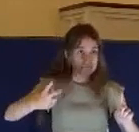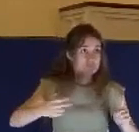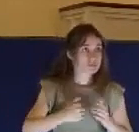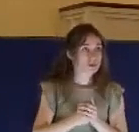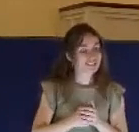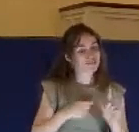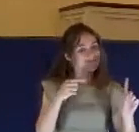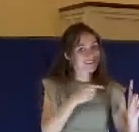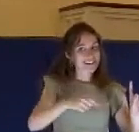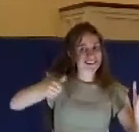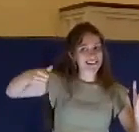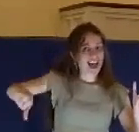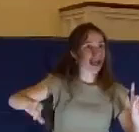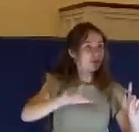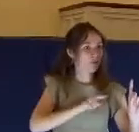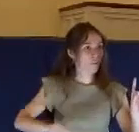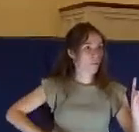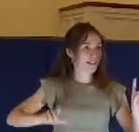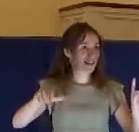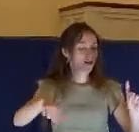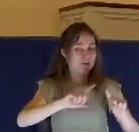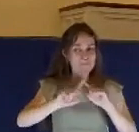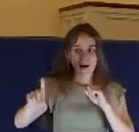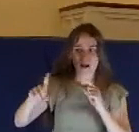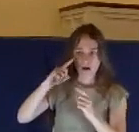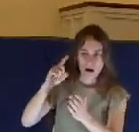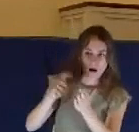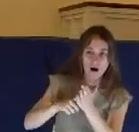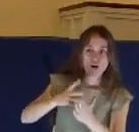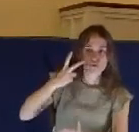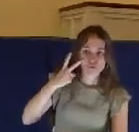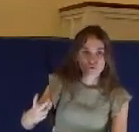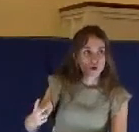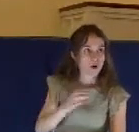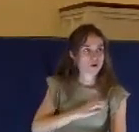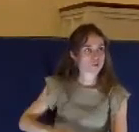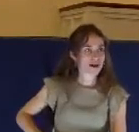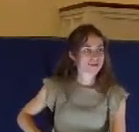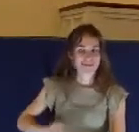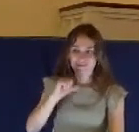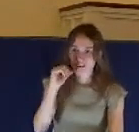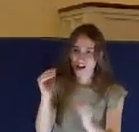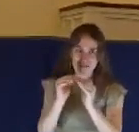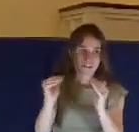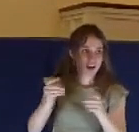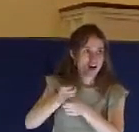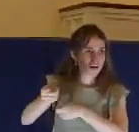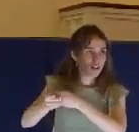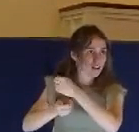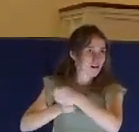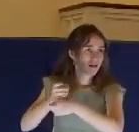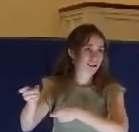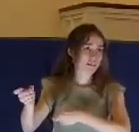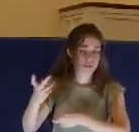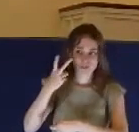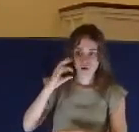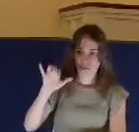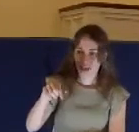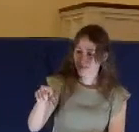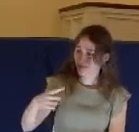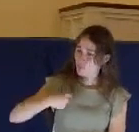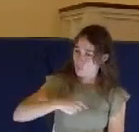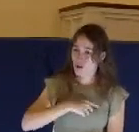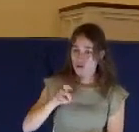but he was there. He saw the mistreatment of the Lord Jesus Christ. And he understood how we are to follow in his